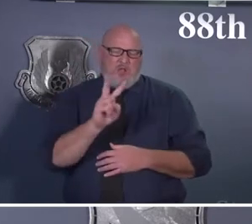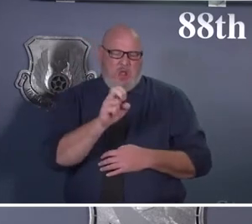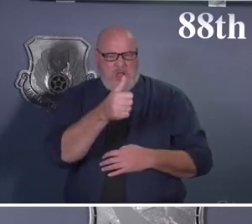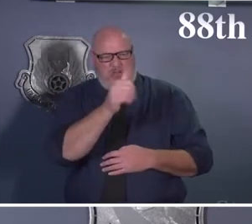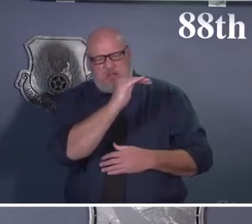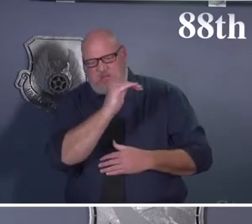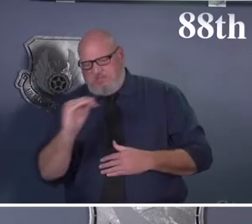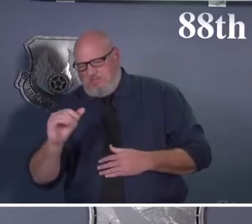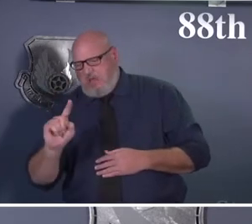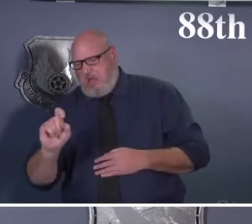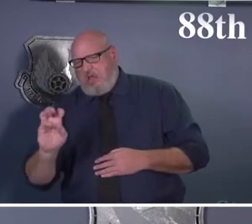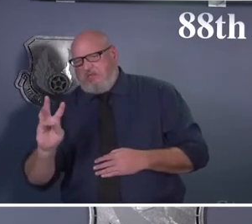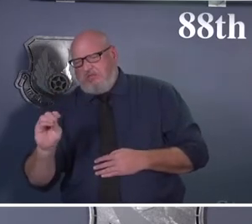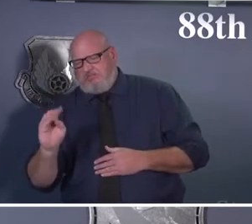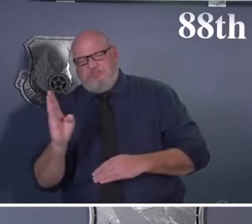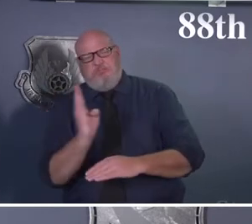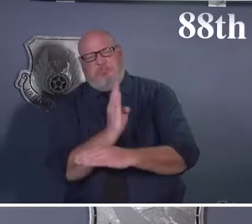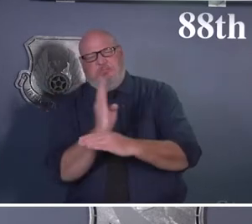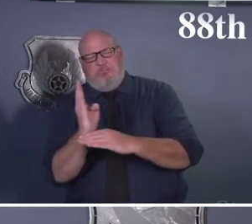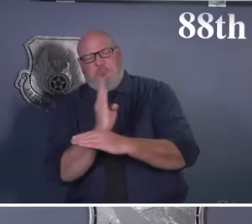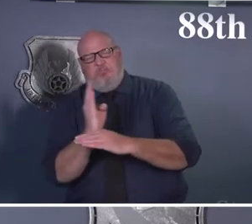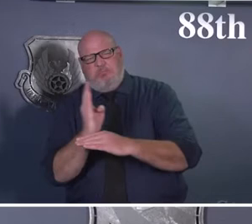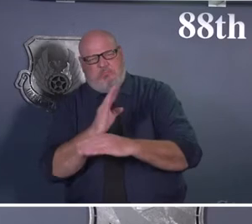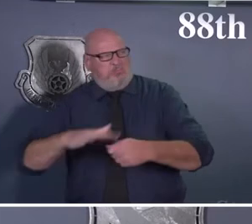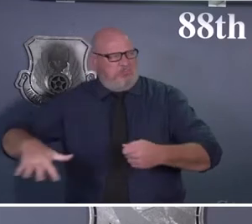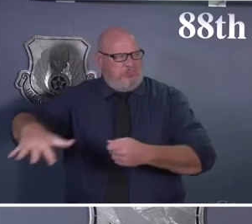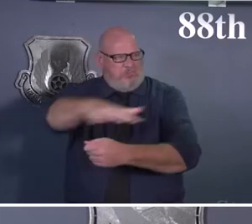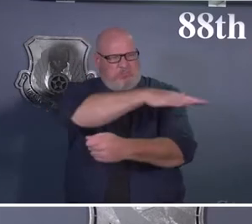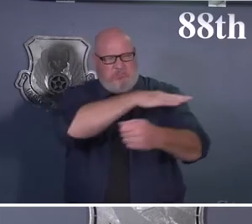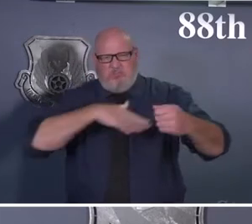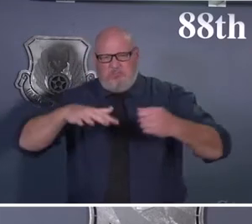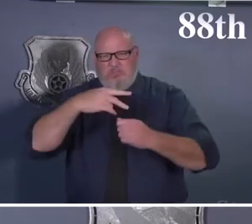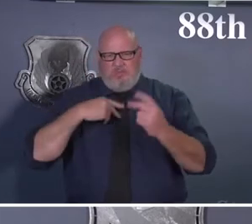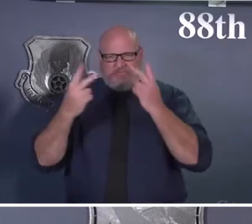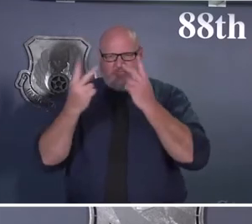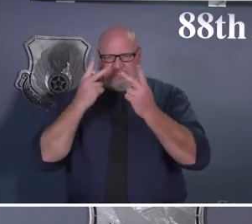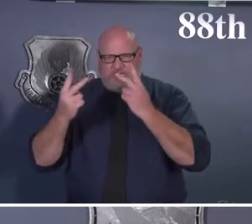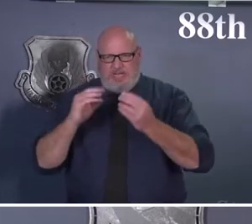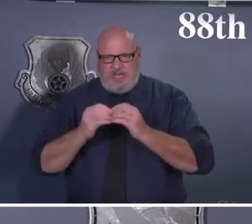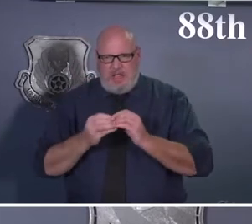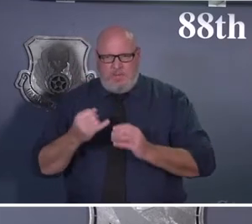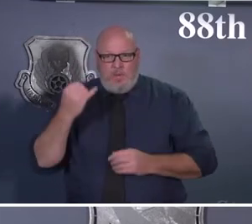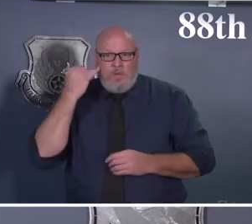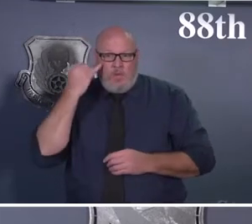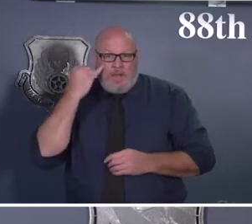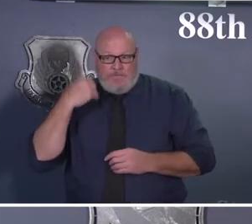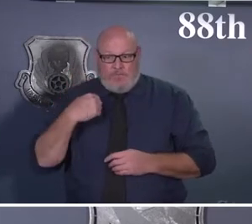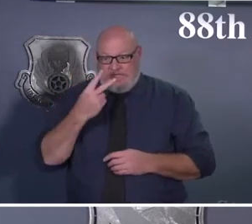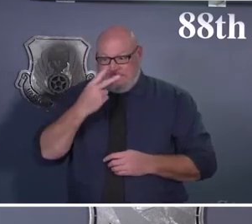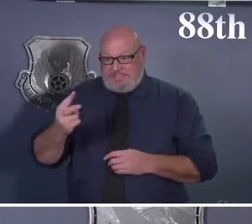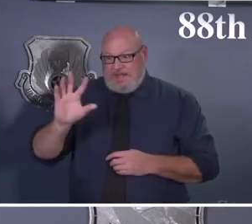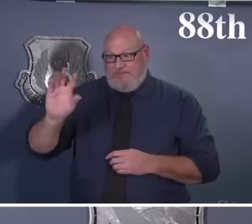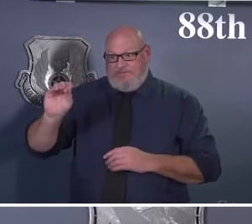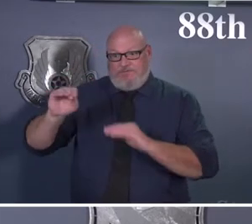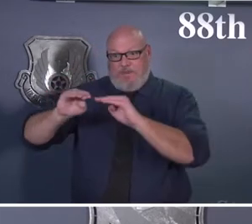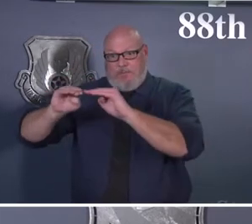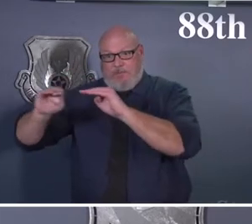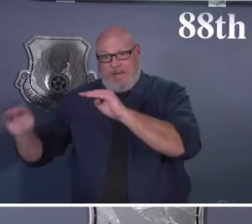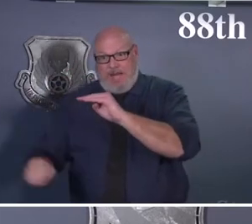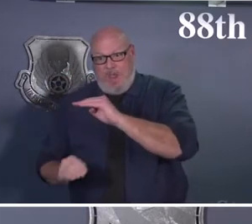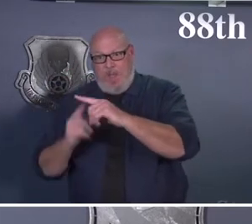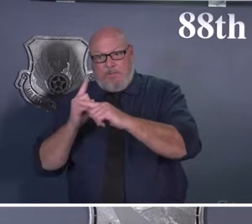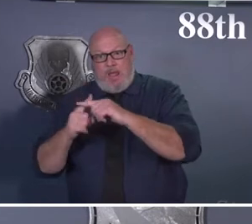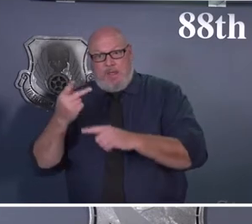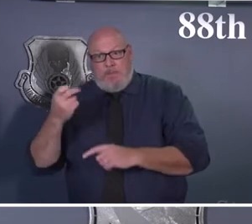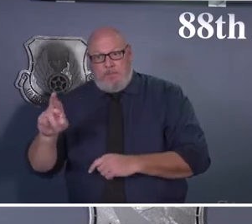cases in our surrounding counties. So we are not quite there yet, but it continues to be monitored as we go. And we continue to make sure that we can